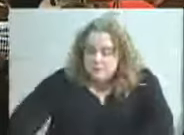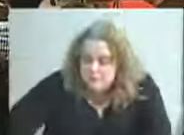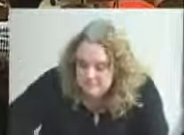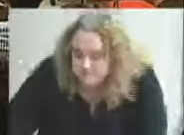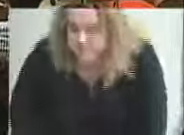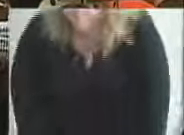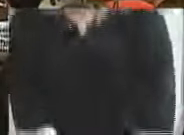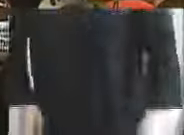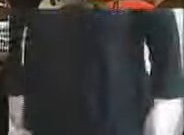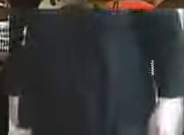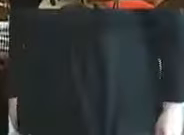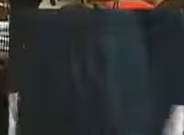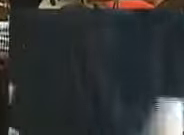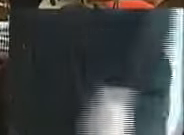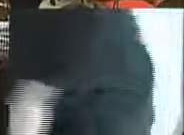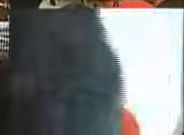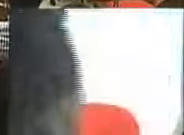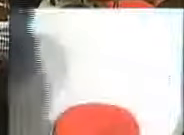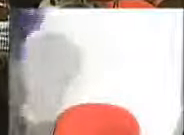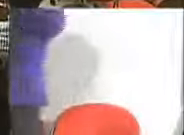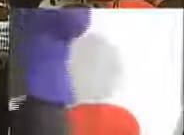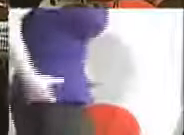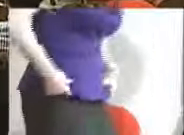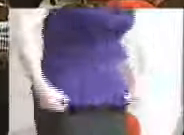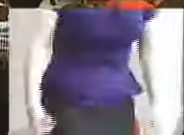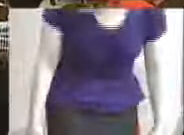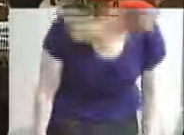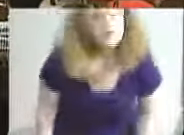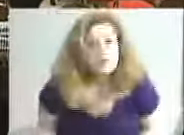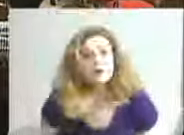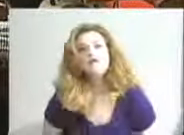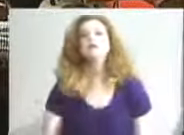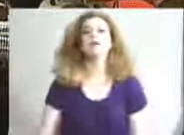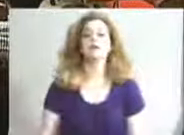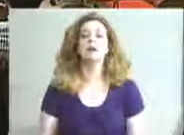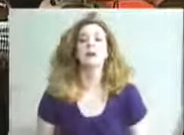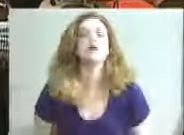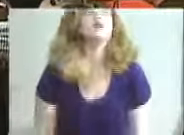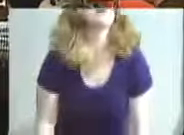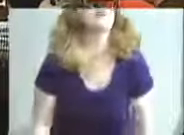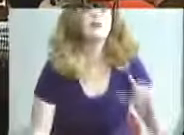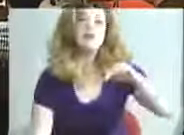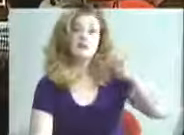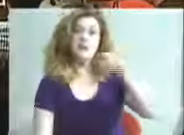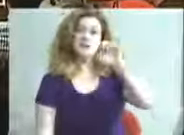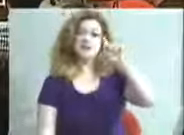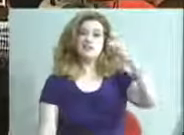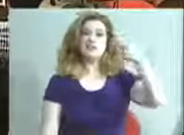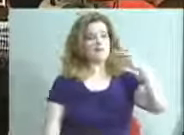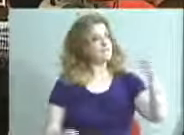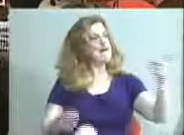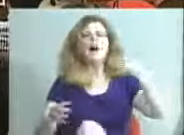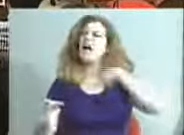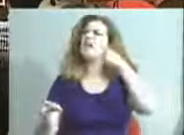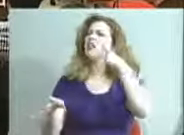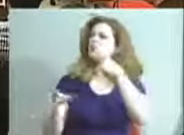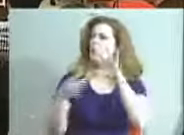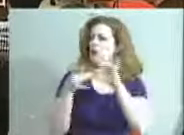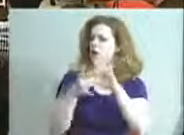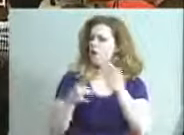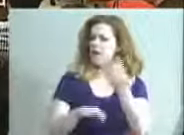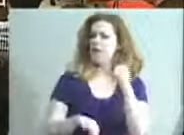Other thoughts, Steph? I think when we talked about that last time, just because we like the